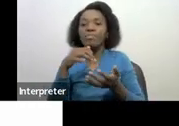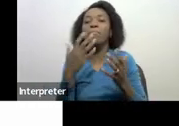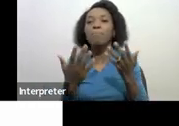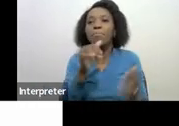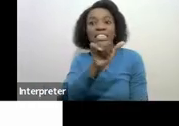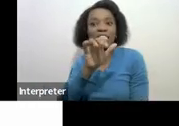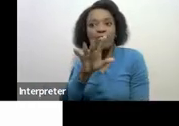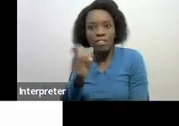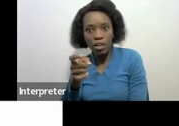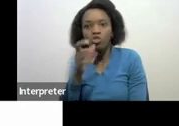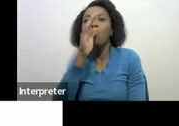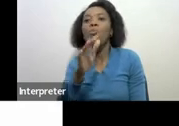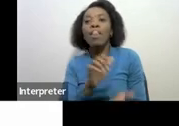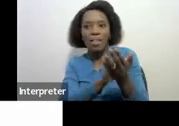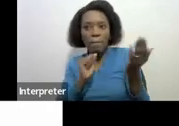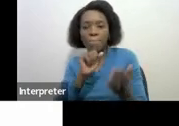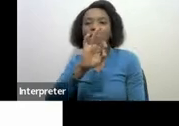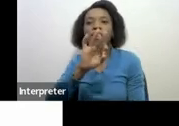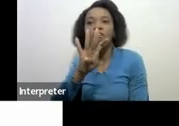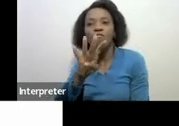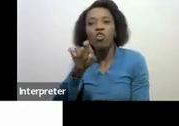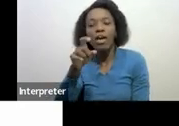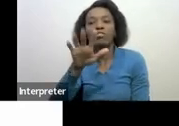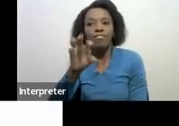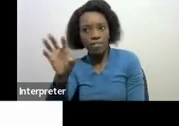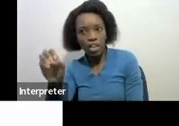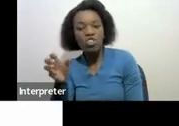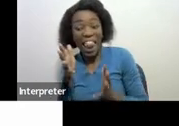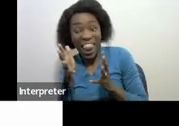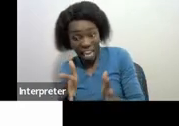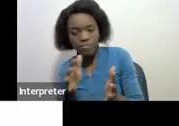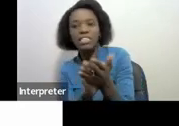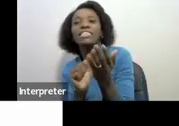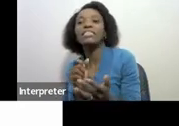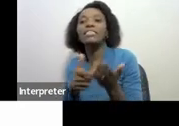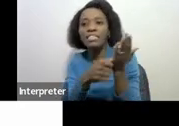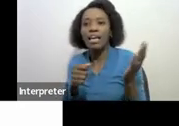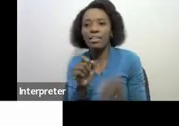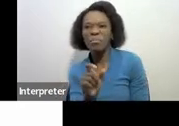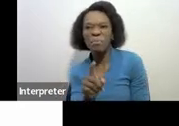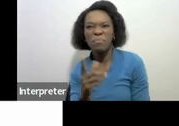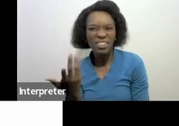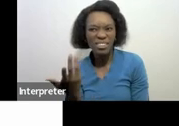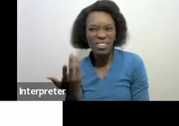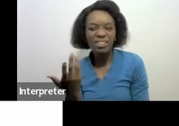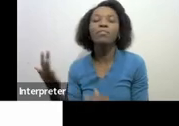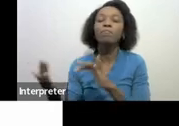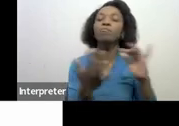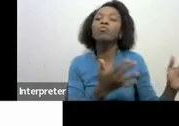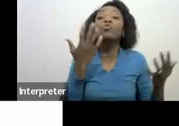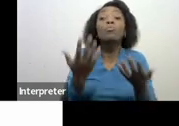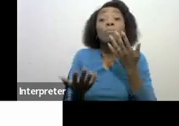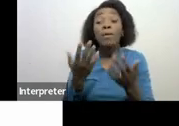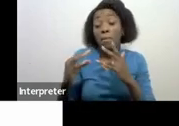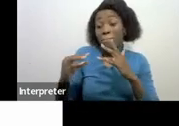,500 then the remaining difference is the one which will be taxed on and then the other thing is that if you are married in community